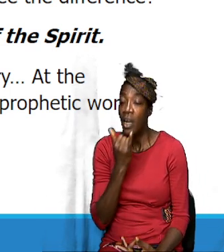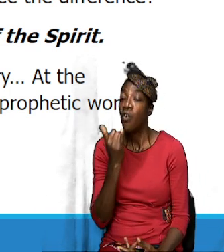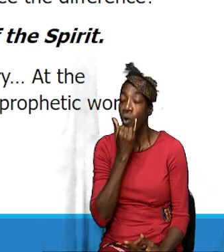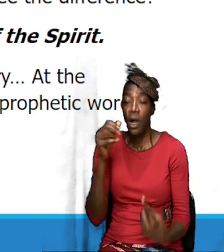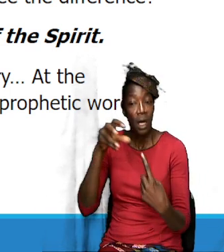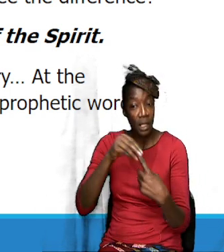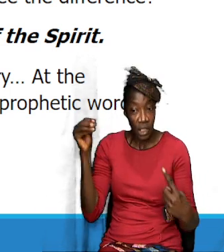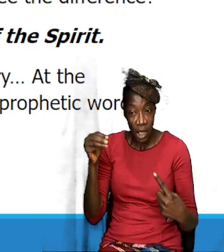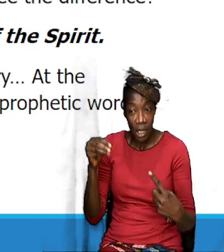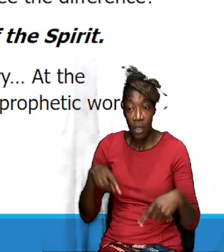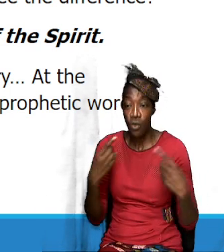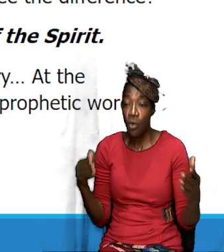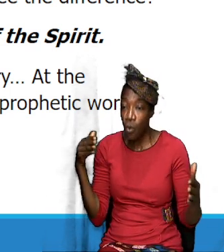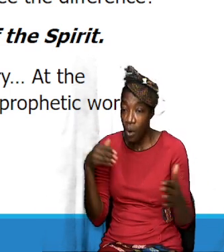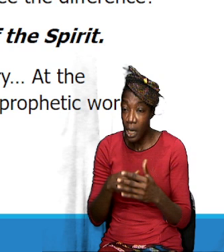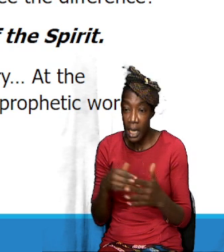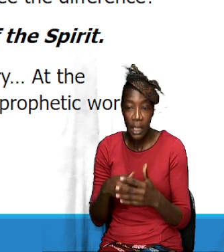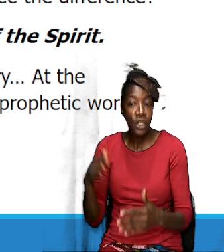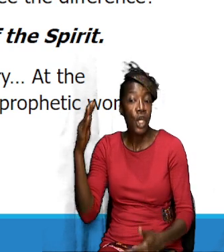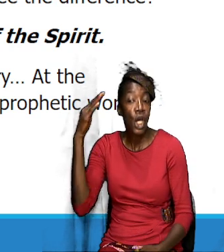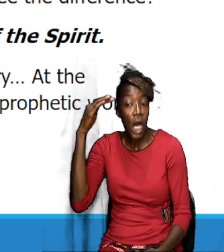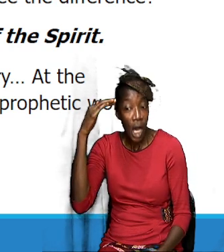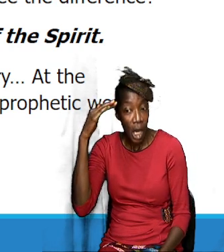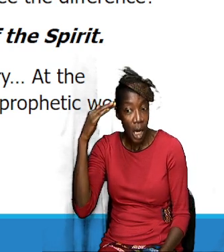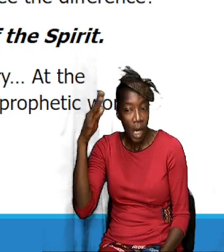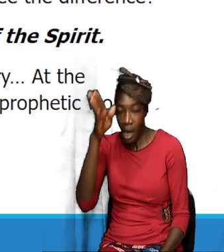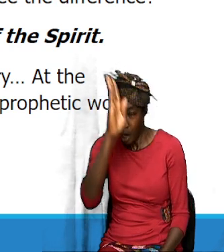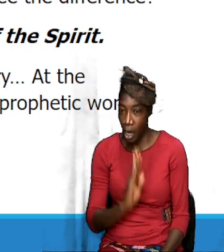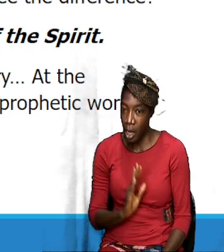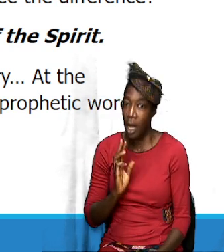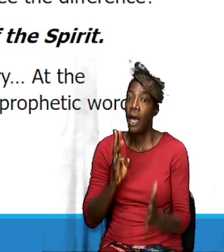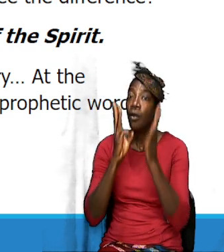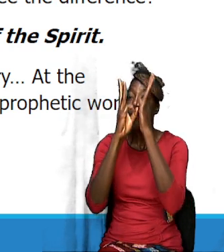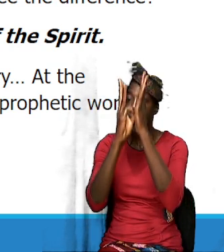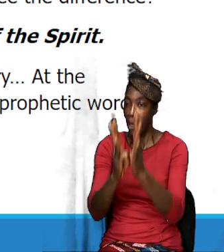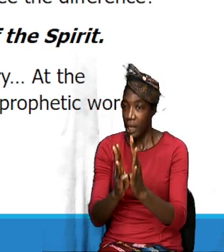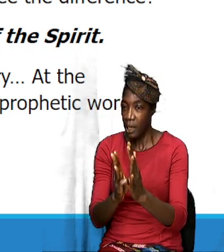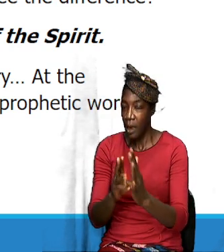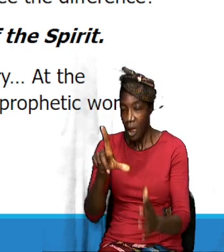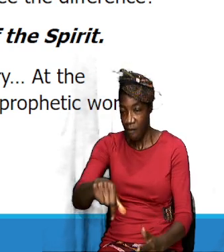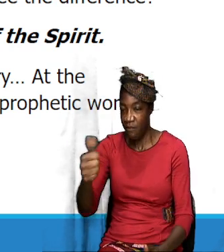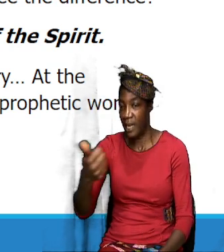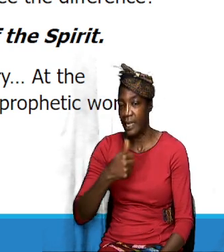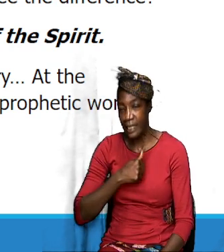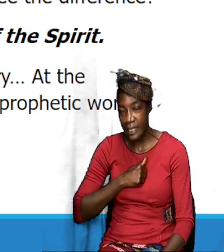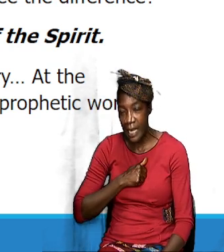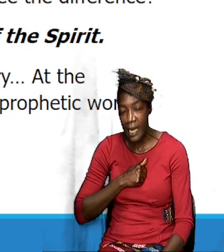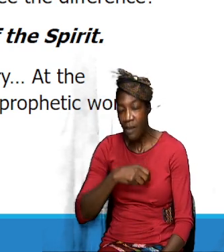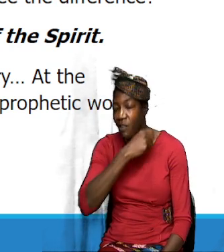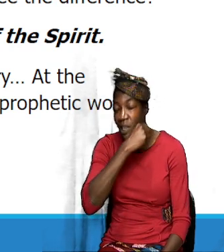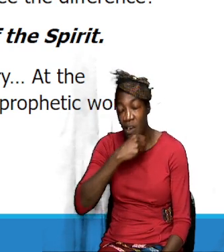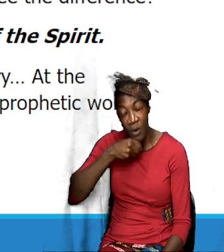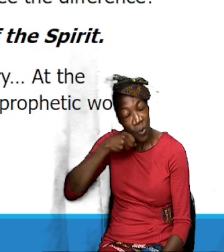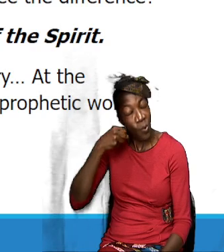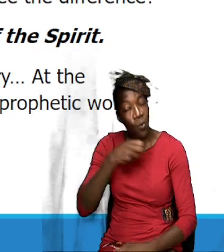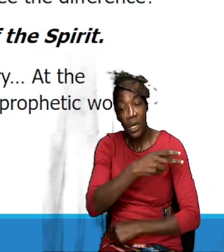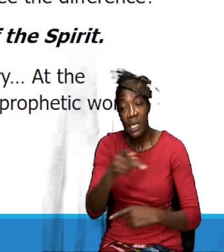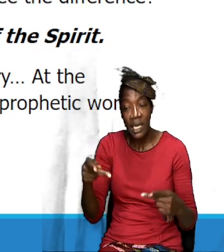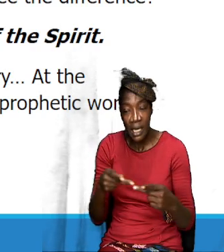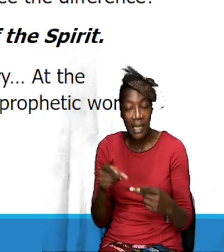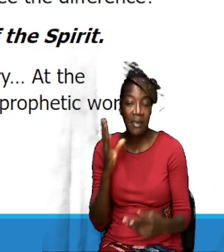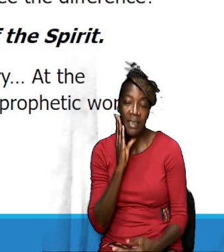go against the known will of God, and we find ourselves in a wilderness experience.